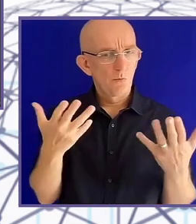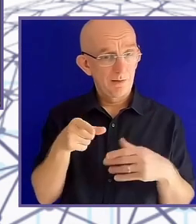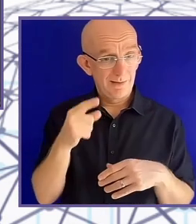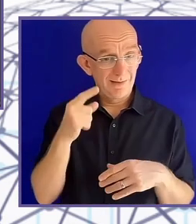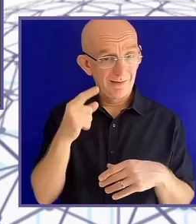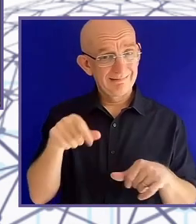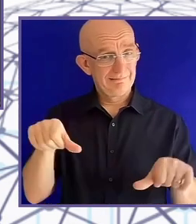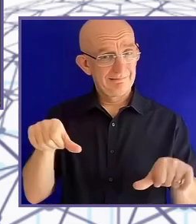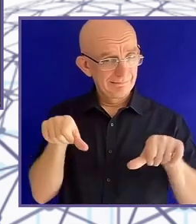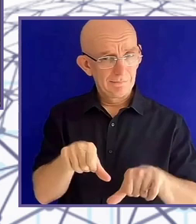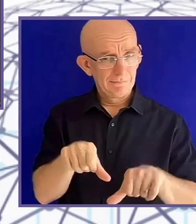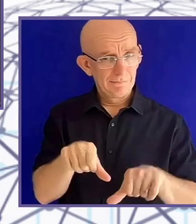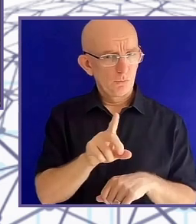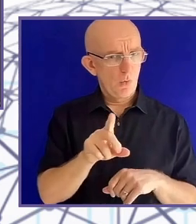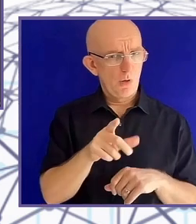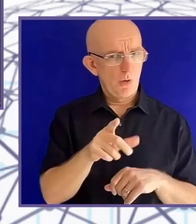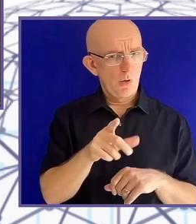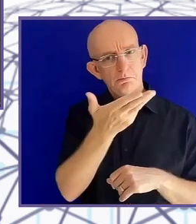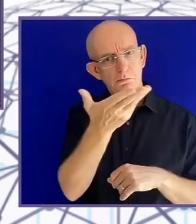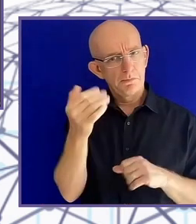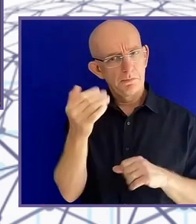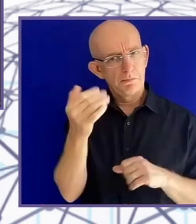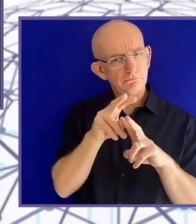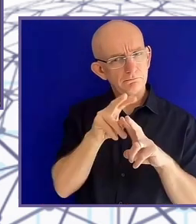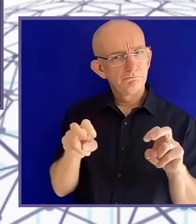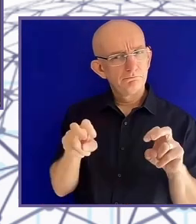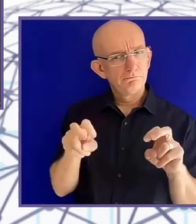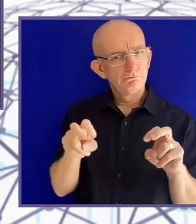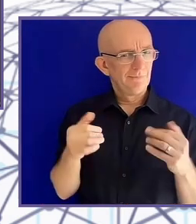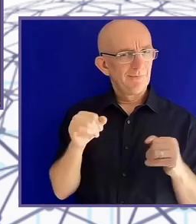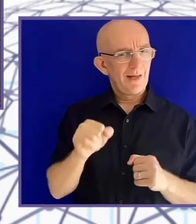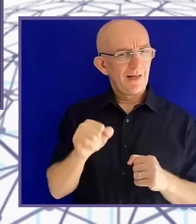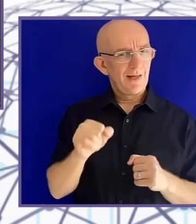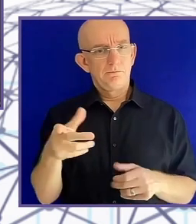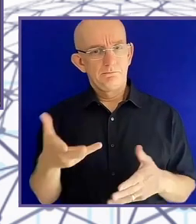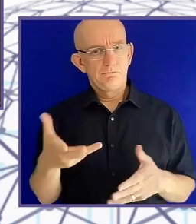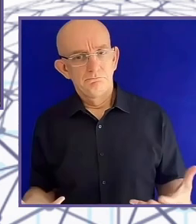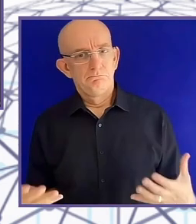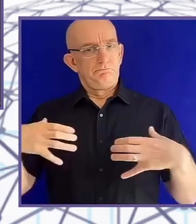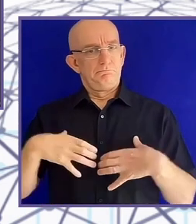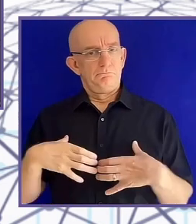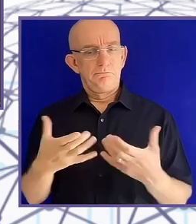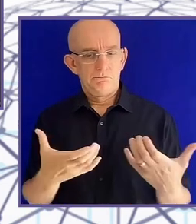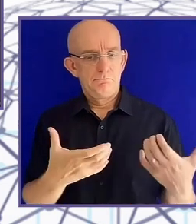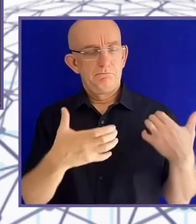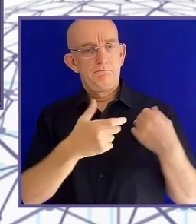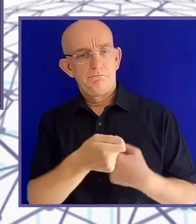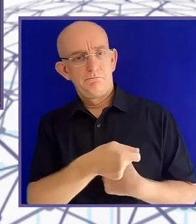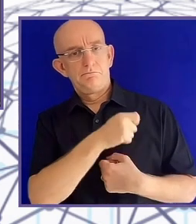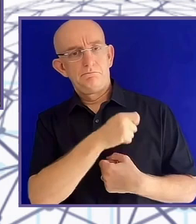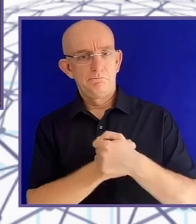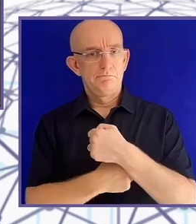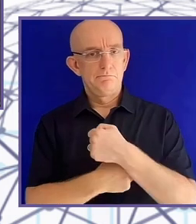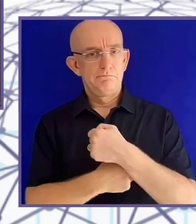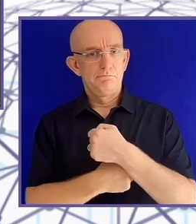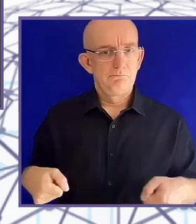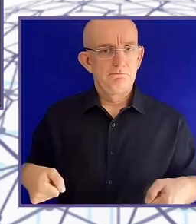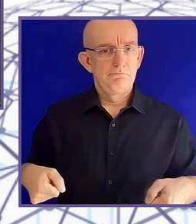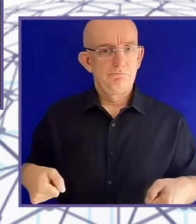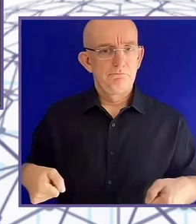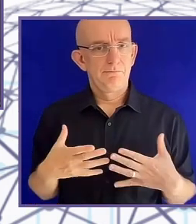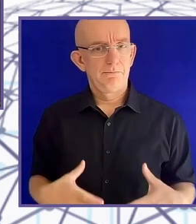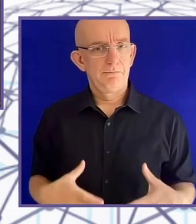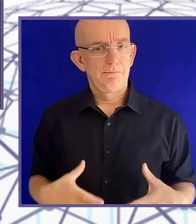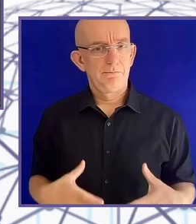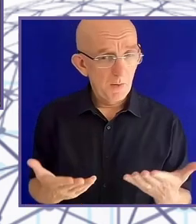the question, why are so many non-disabled engineers obsessed with researching this, putting money and funding and